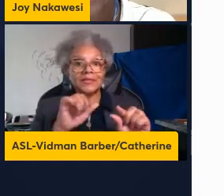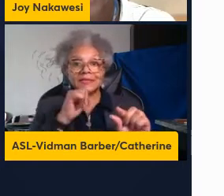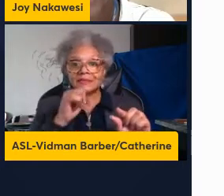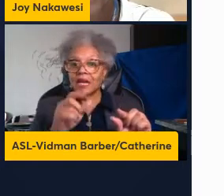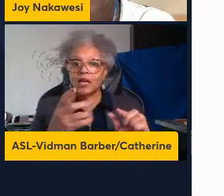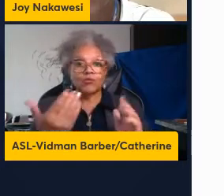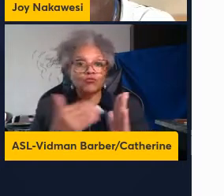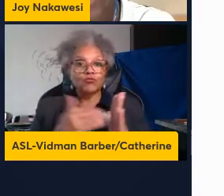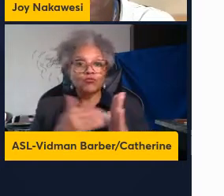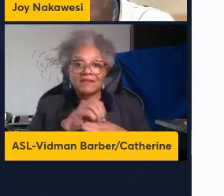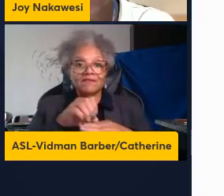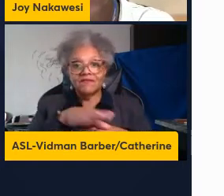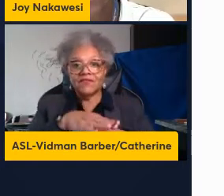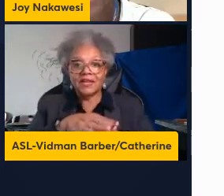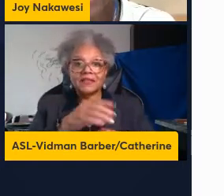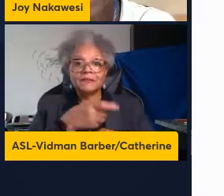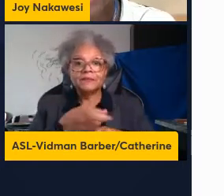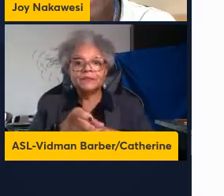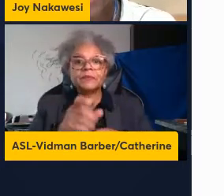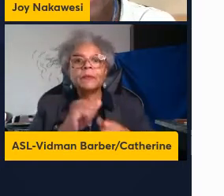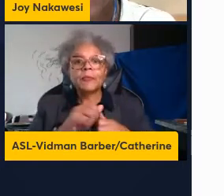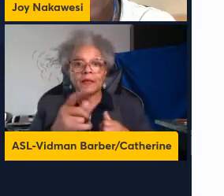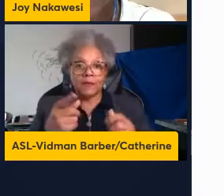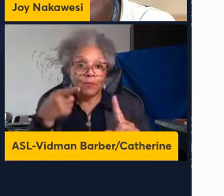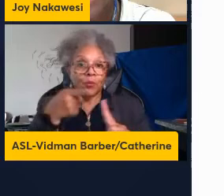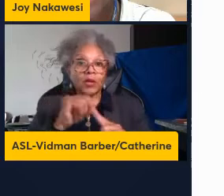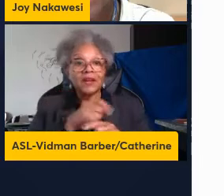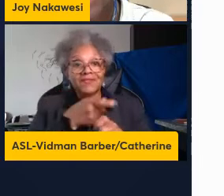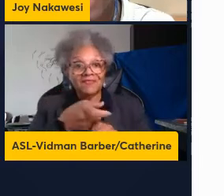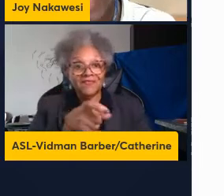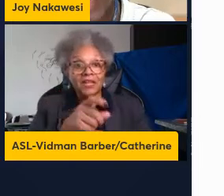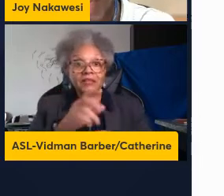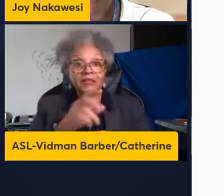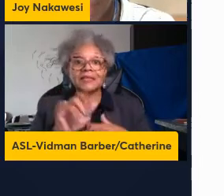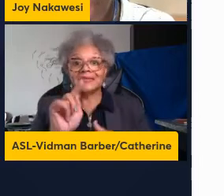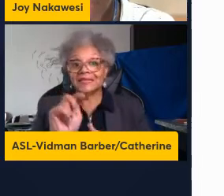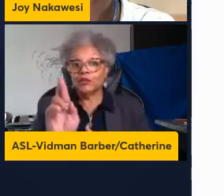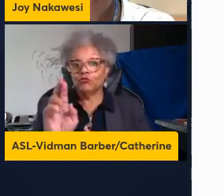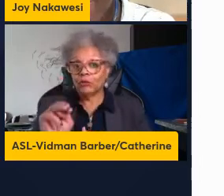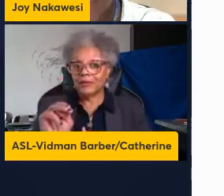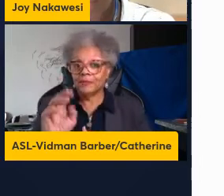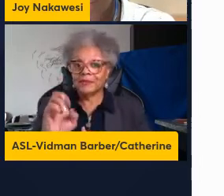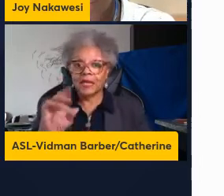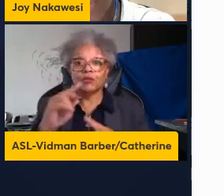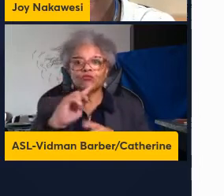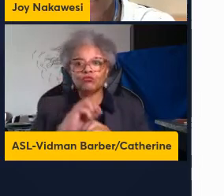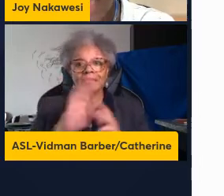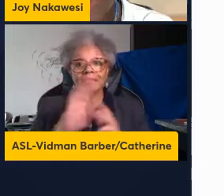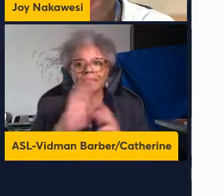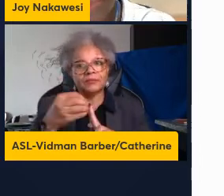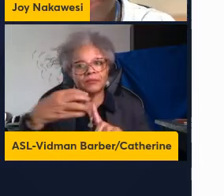but we could see that upon reinfection these TREM cells clearly expand after 4 days however